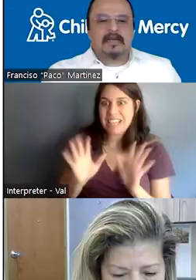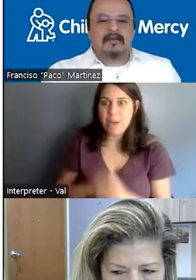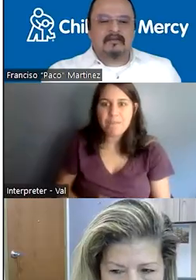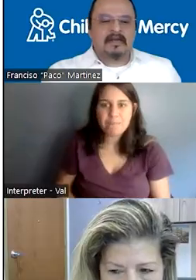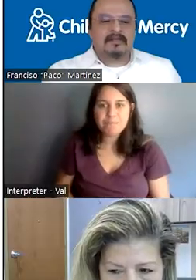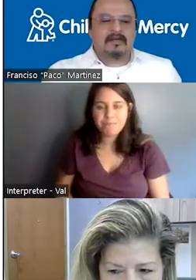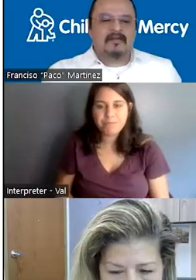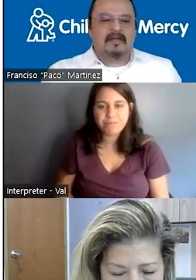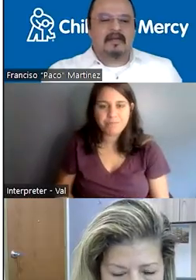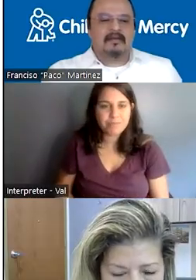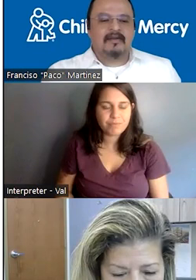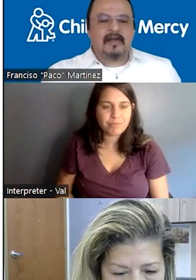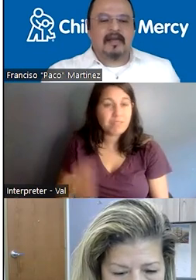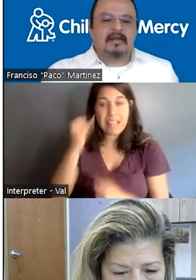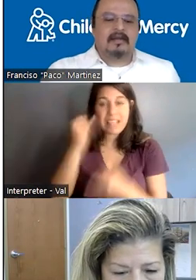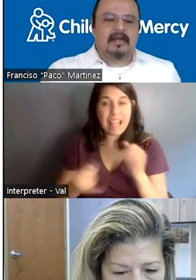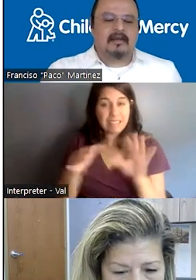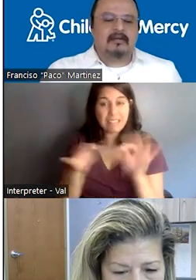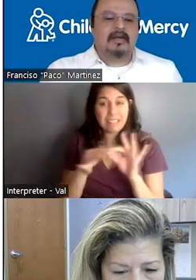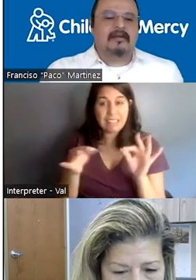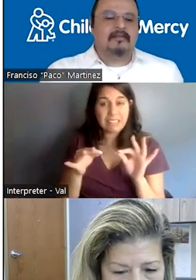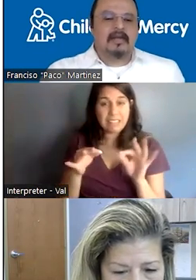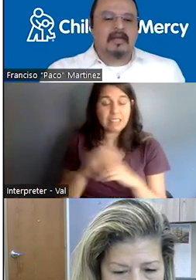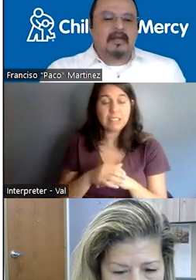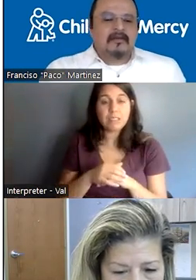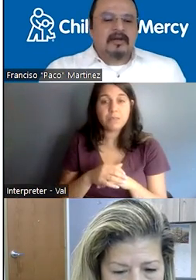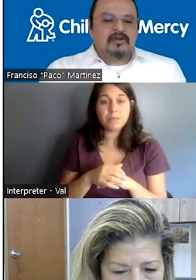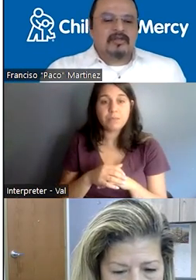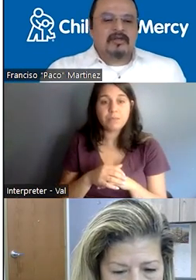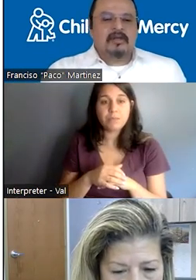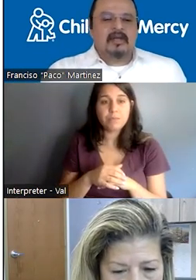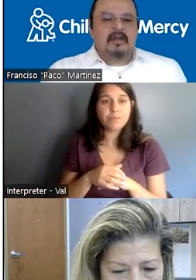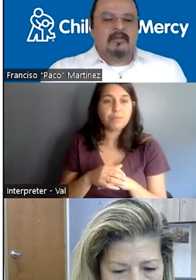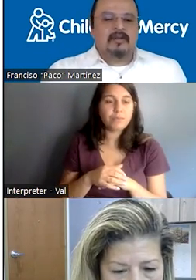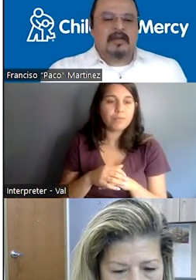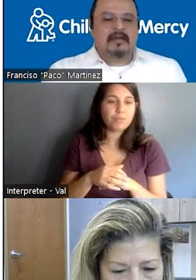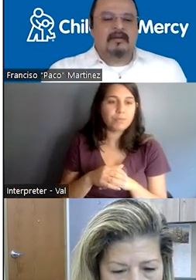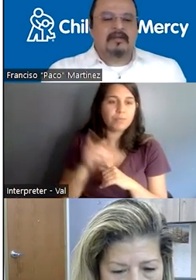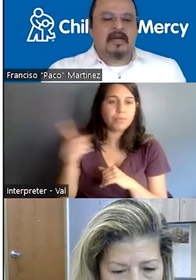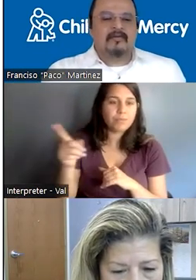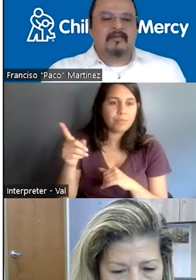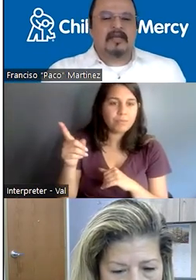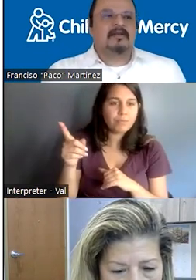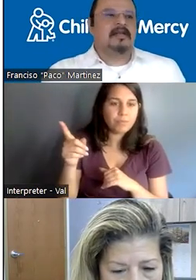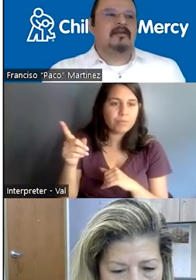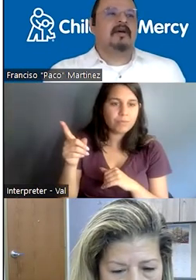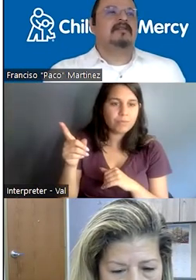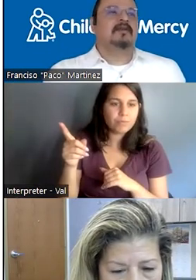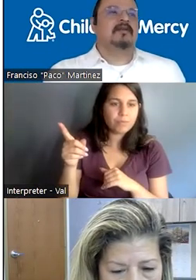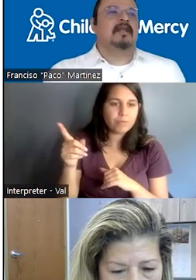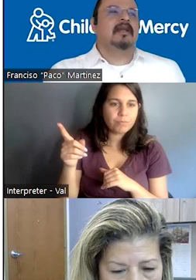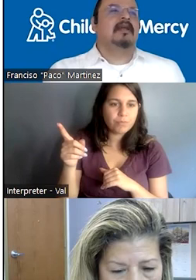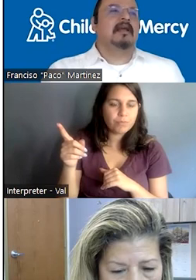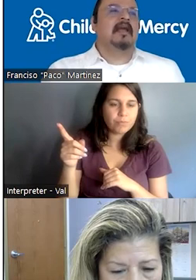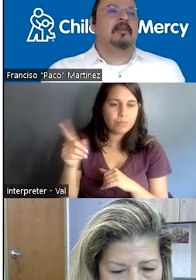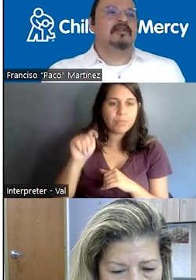my last reflection is that this is the reconstruction of the panel of the triumph of Titus. Titus was